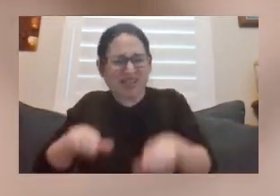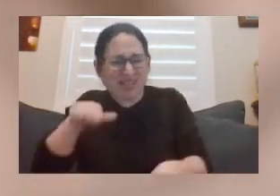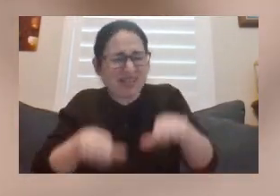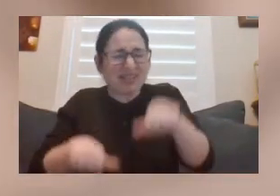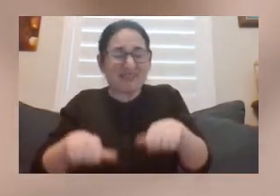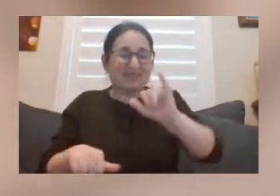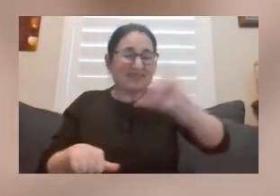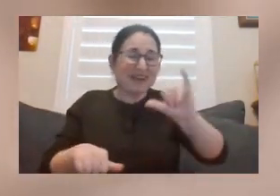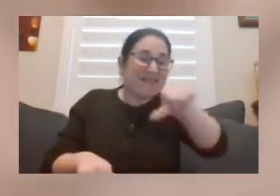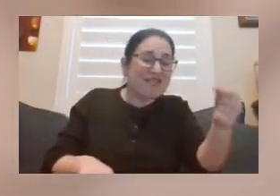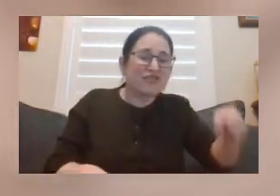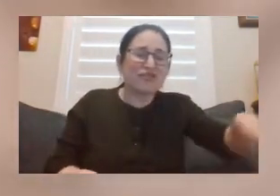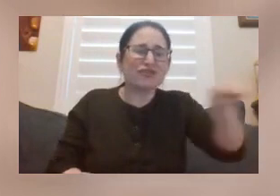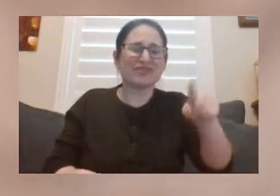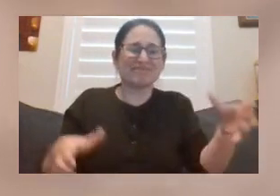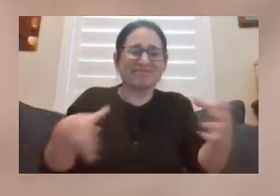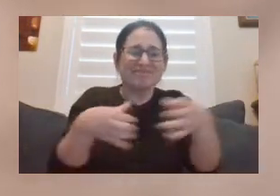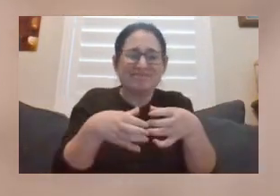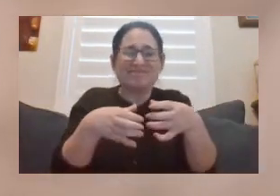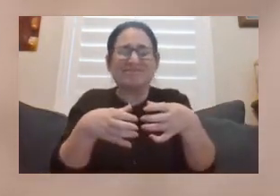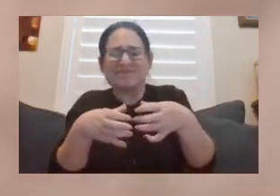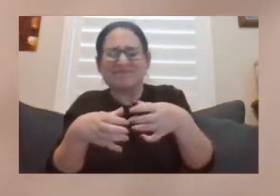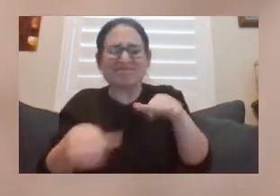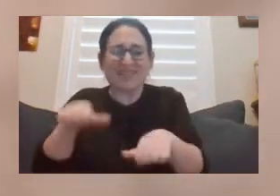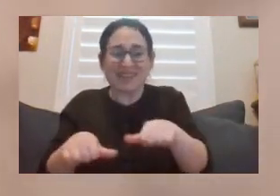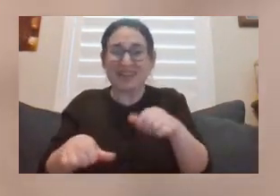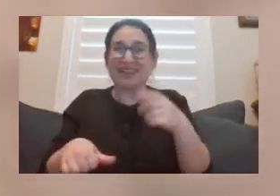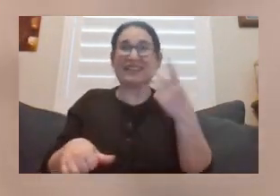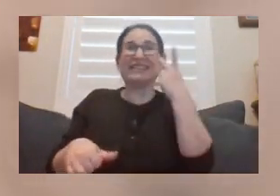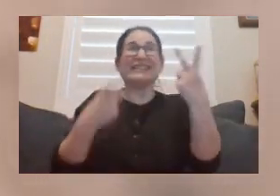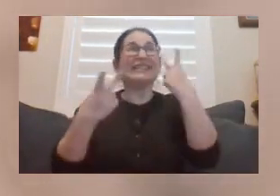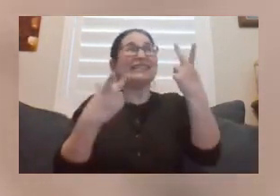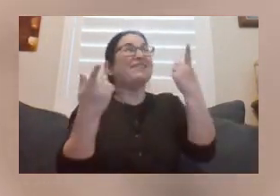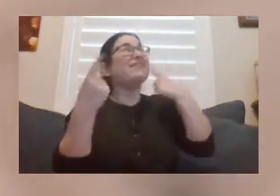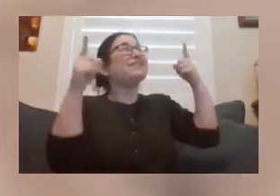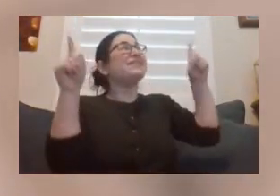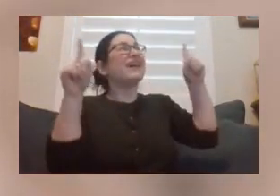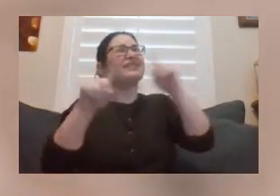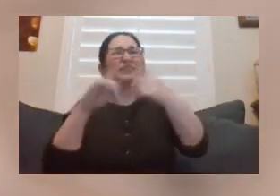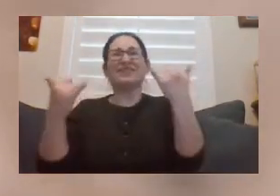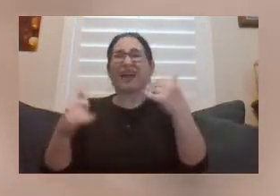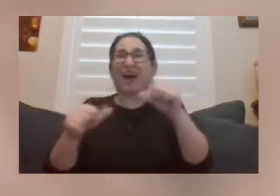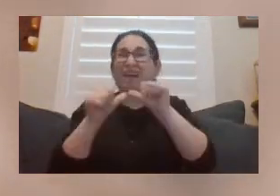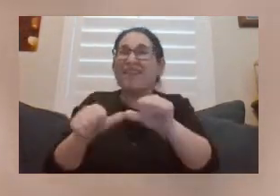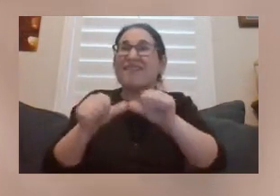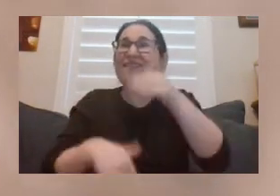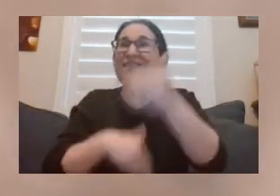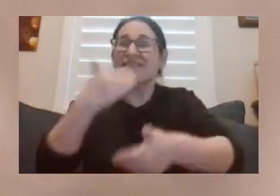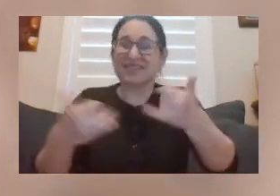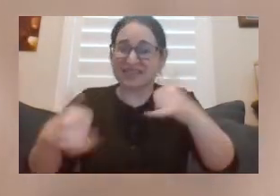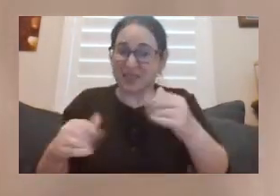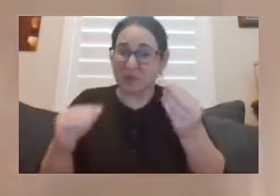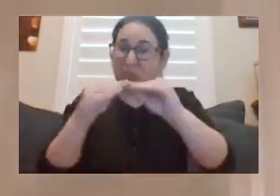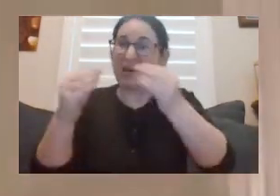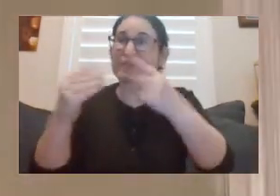uncertainty he and others like him were facing. After enduring such a bitter campaign in the north, what would the outcome of all their